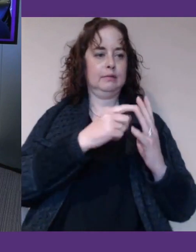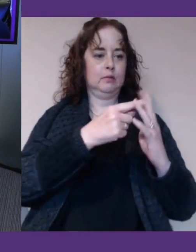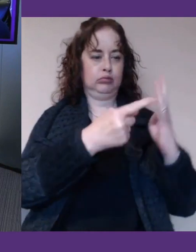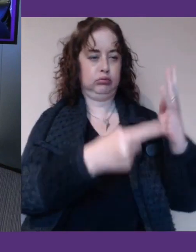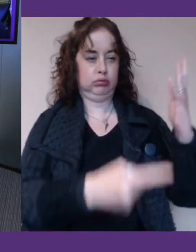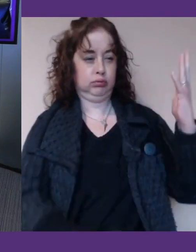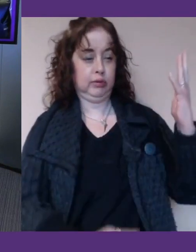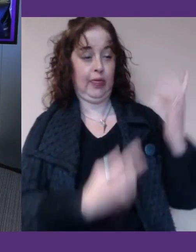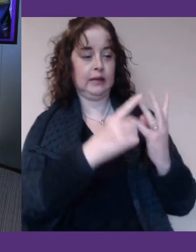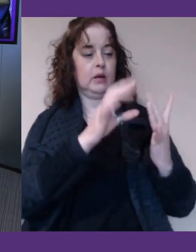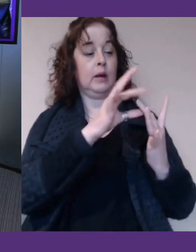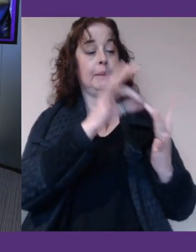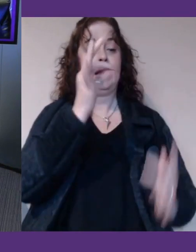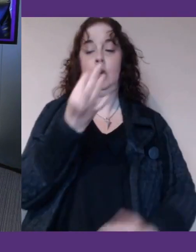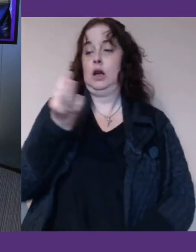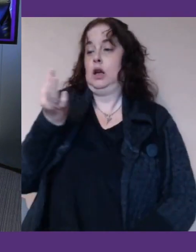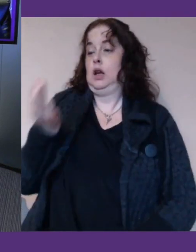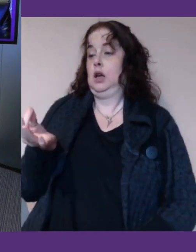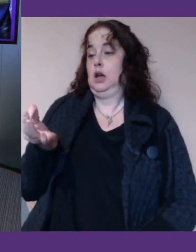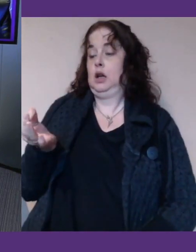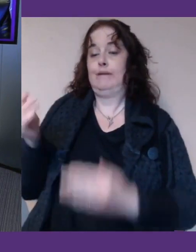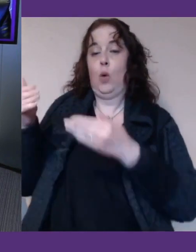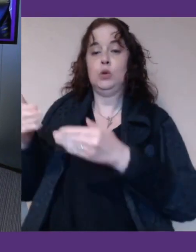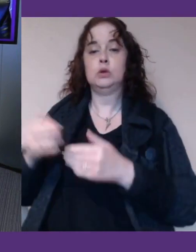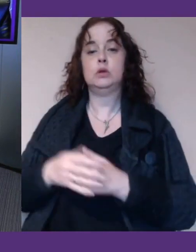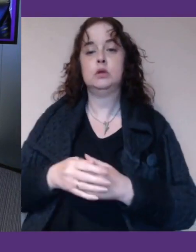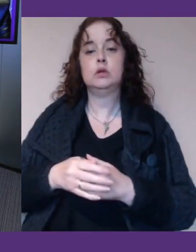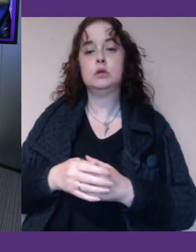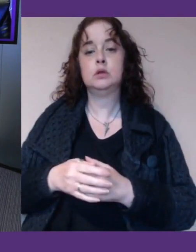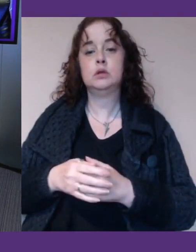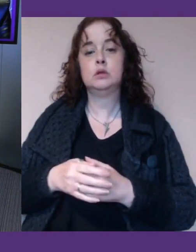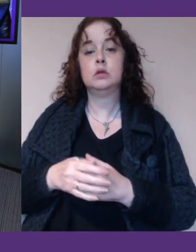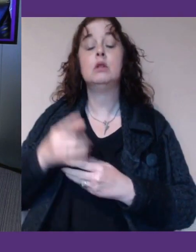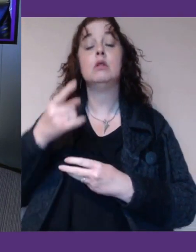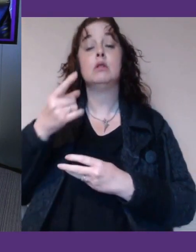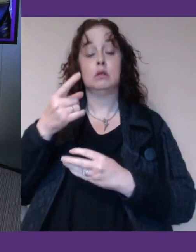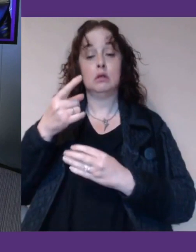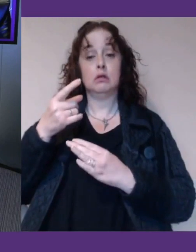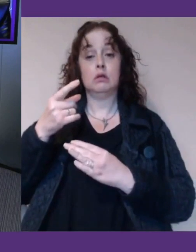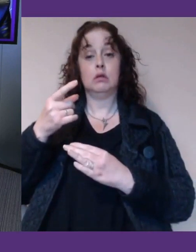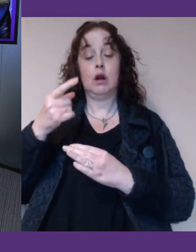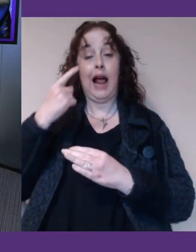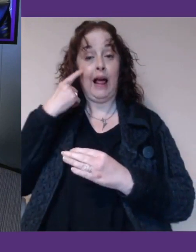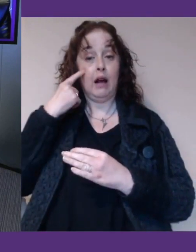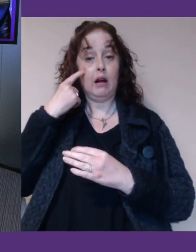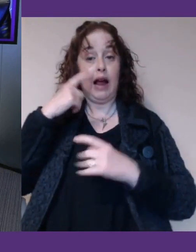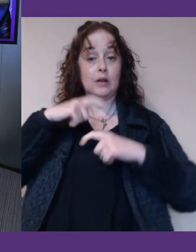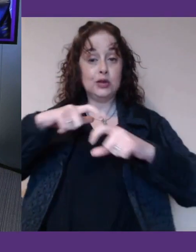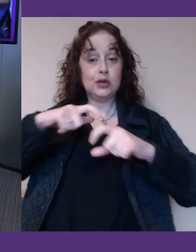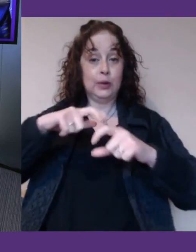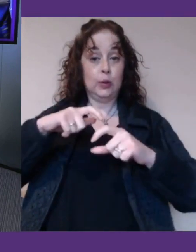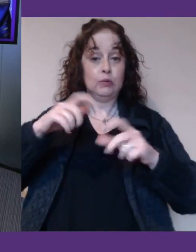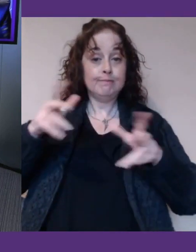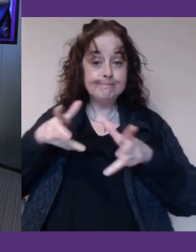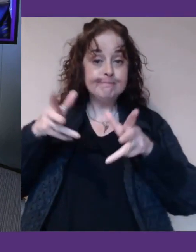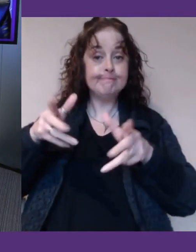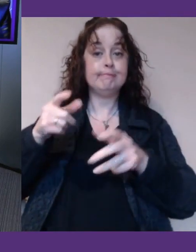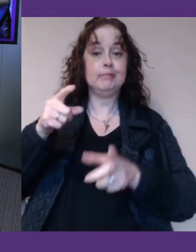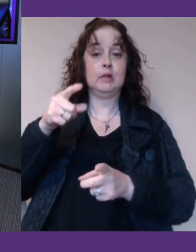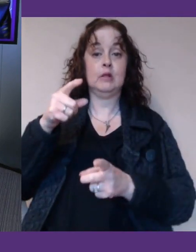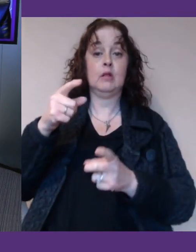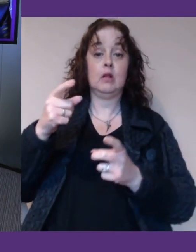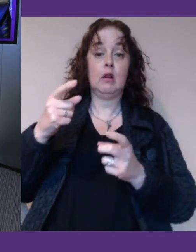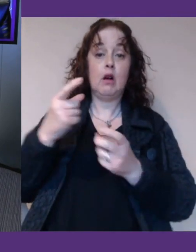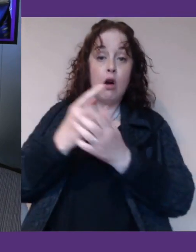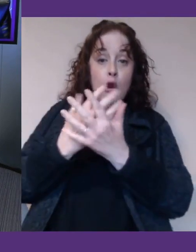focus on. And I wonder whether that's also a tactic that we could sort of continue to promote and say, look, actually, this is a point where a lot of different things come